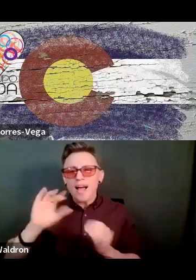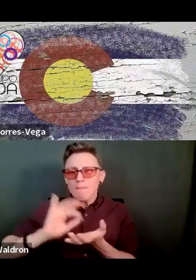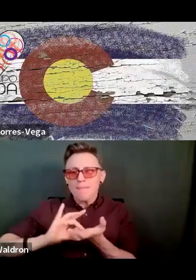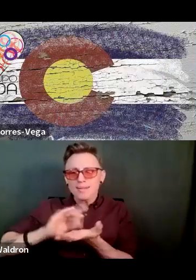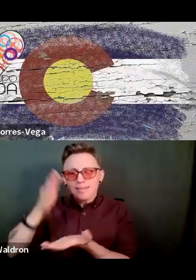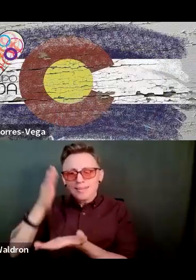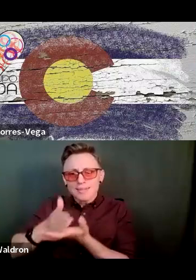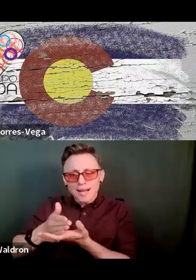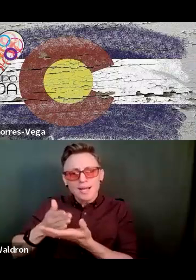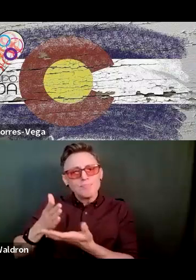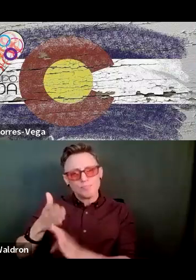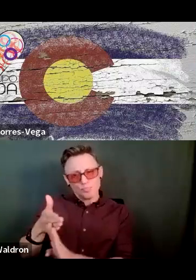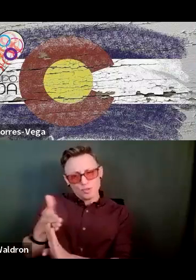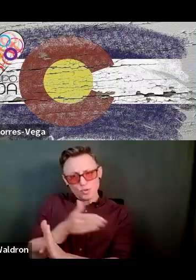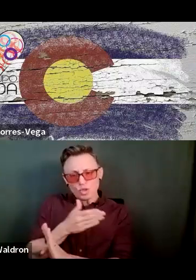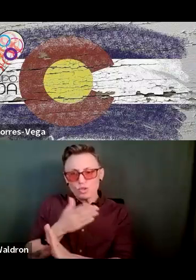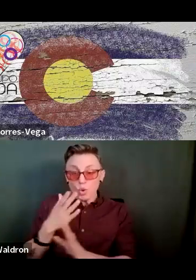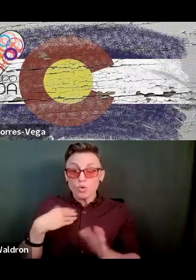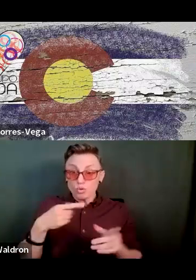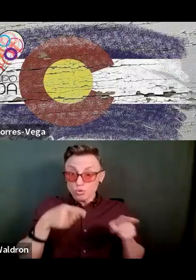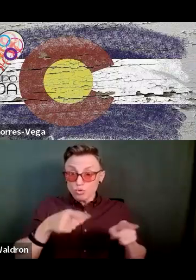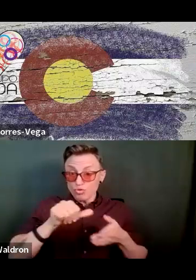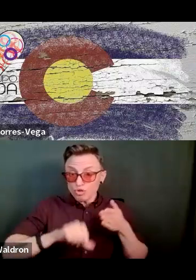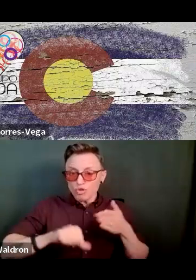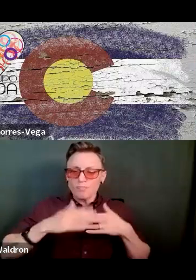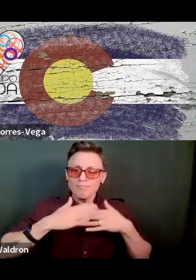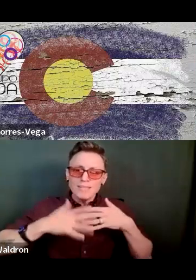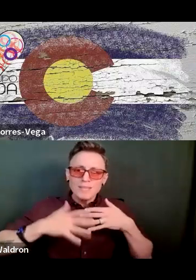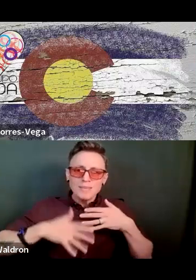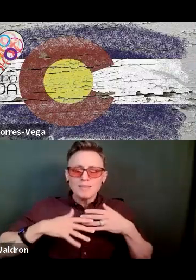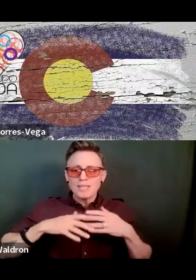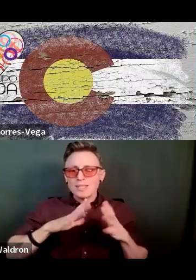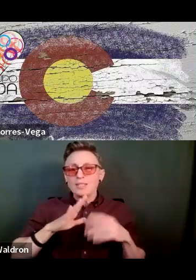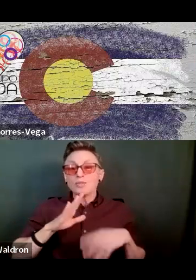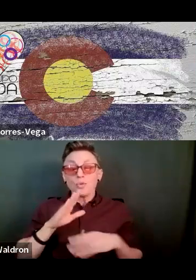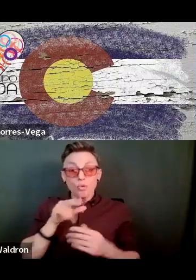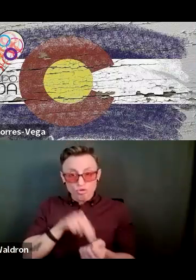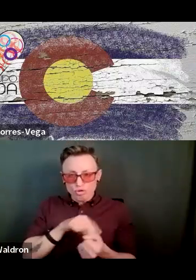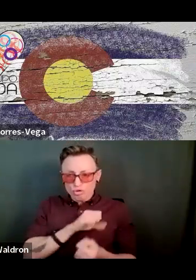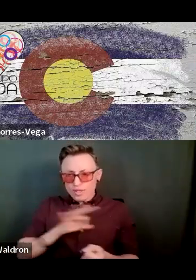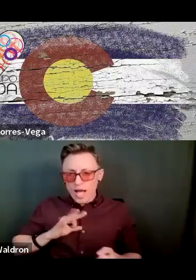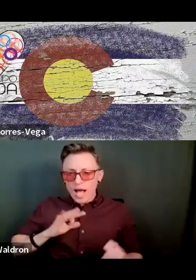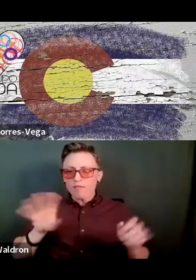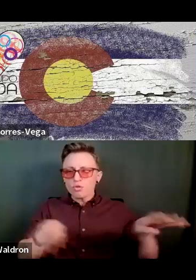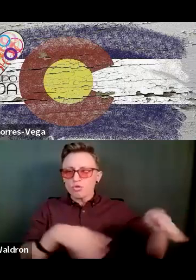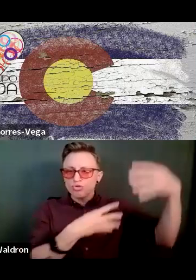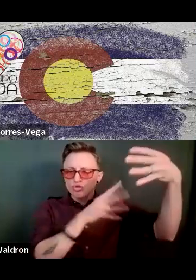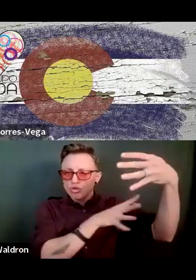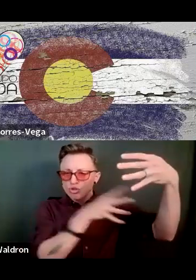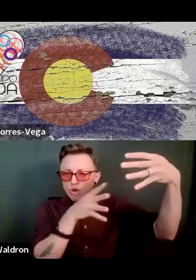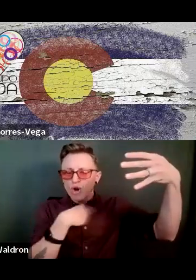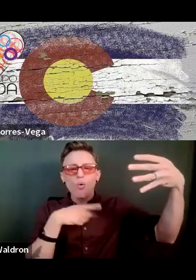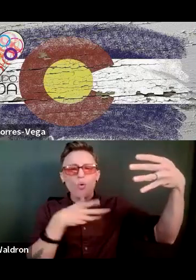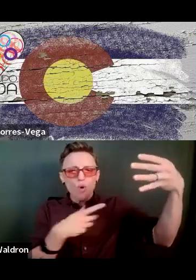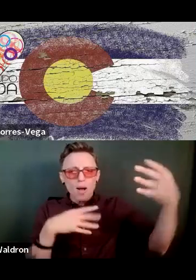bleeding excessively. And when the nursing staff looked at her chart and they saw a medication that she was taking for mental